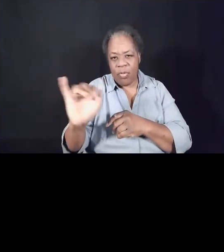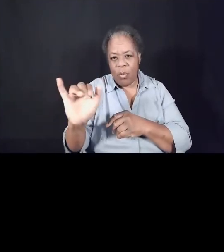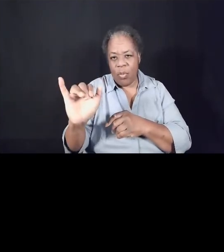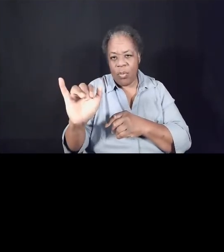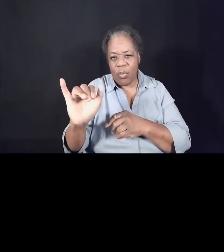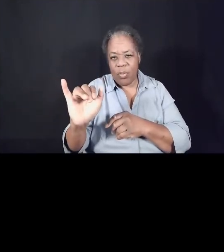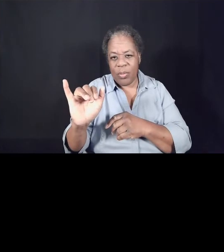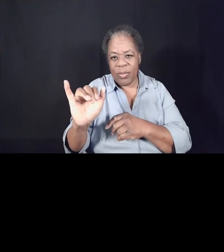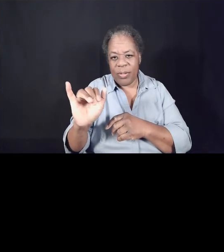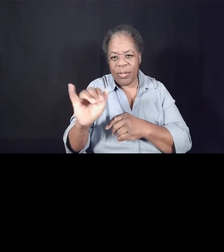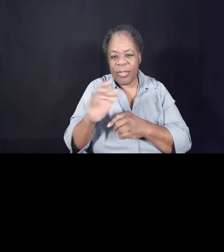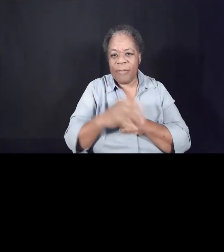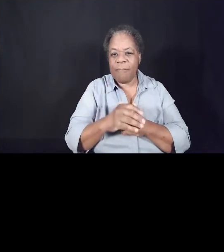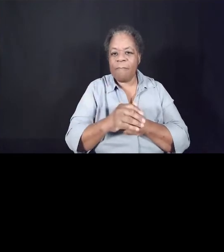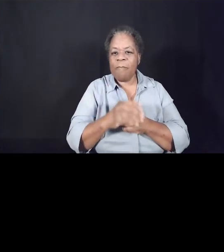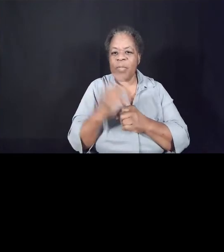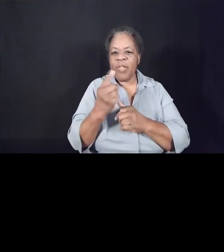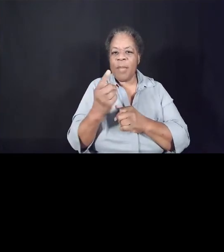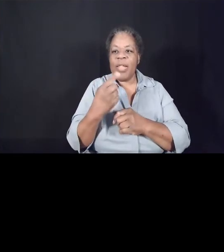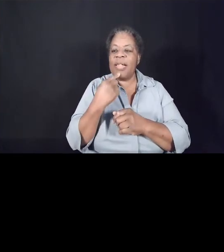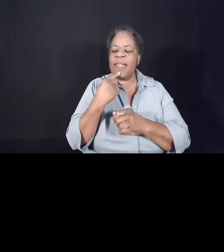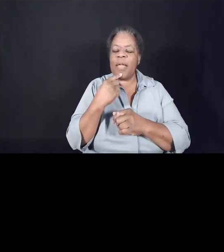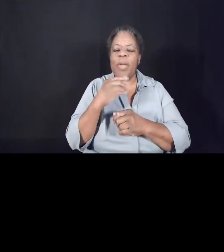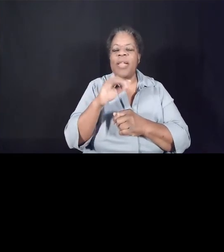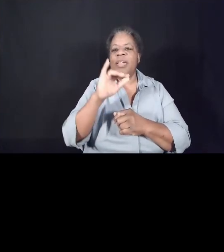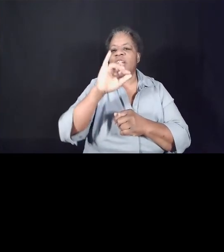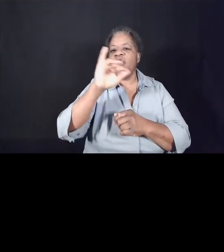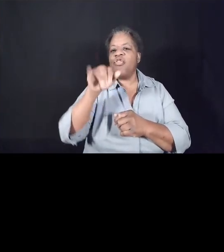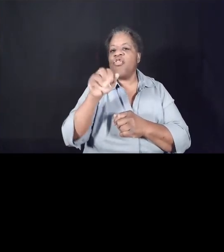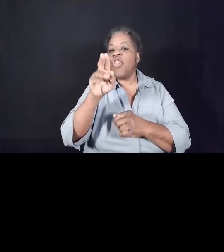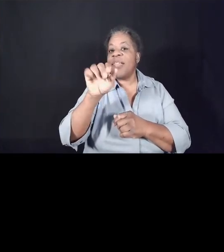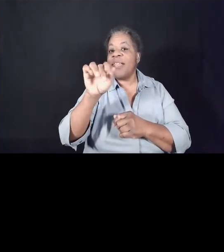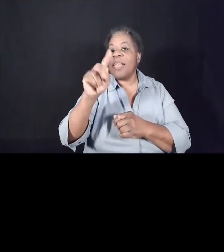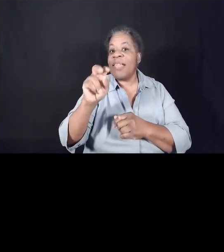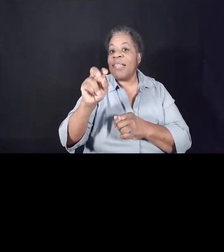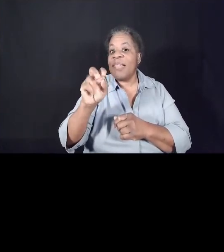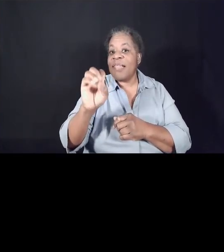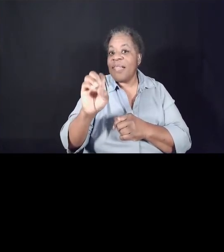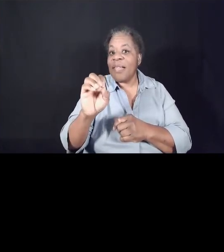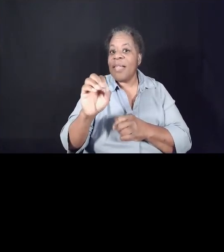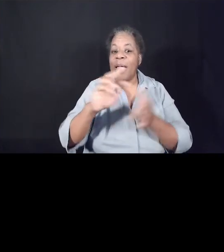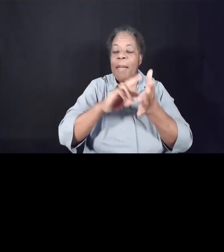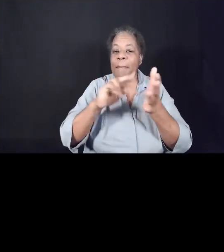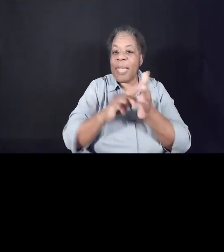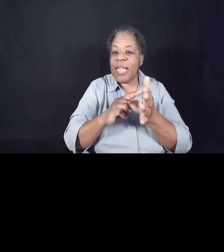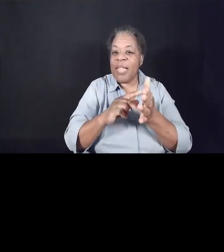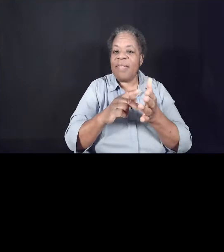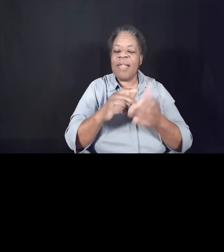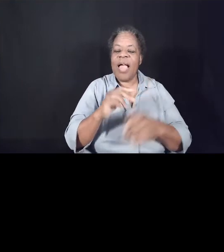Someone has said that justice means not just us.